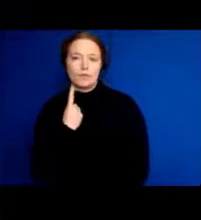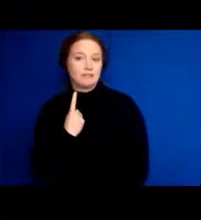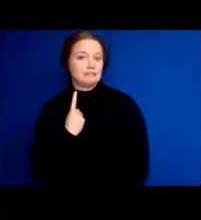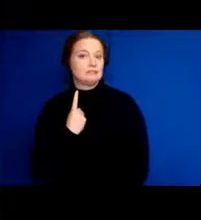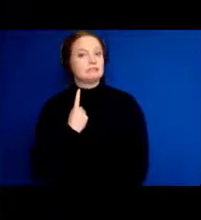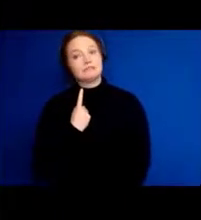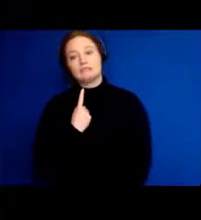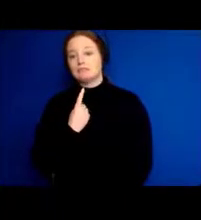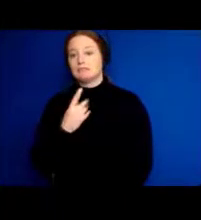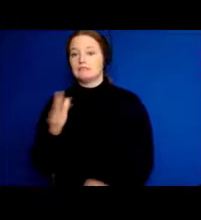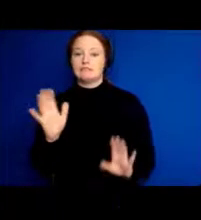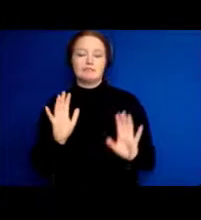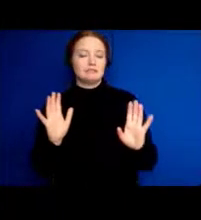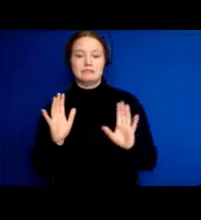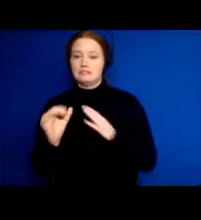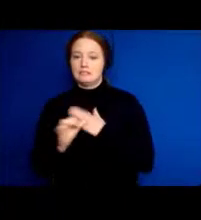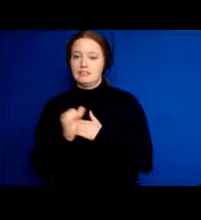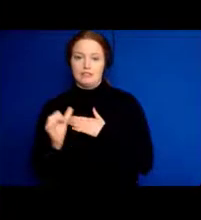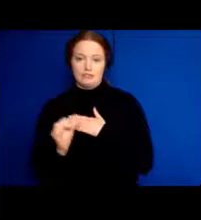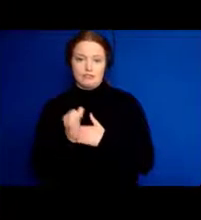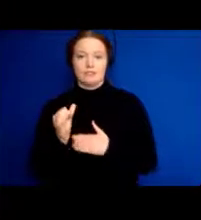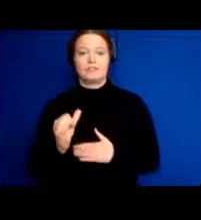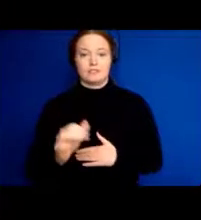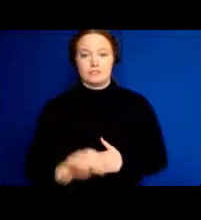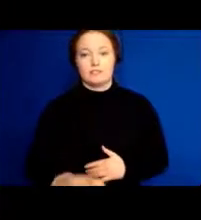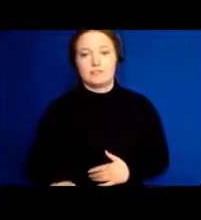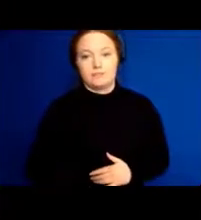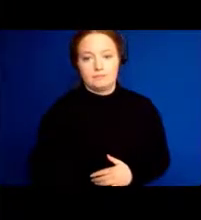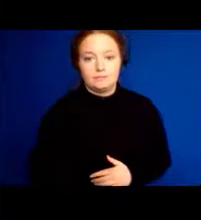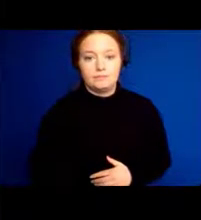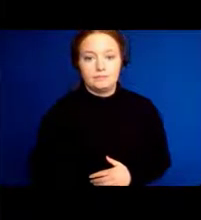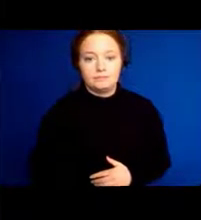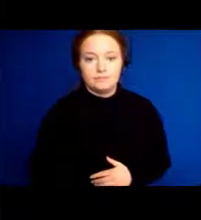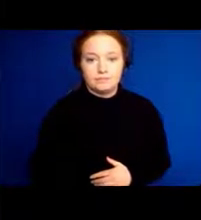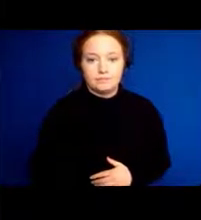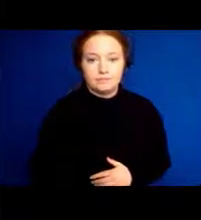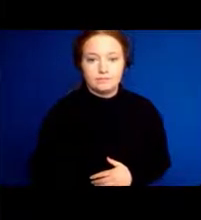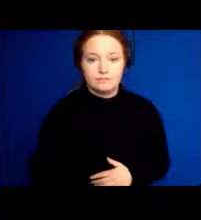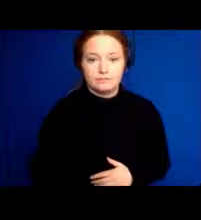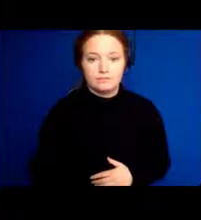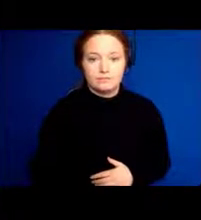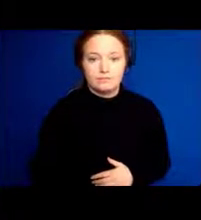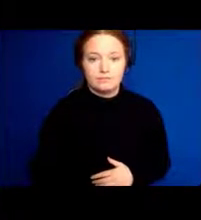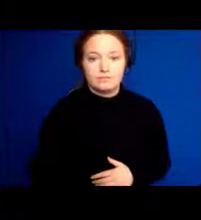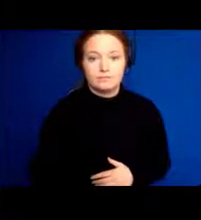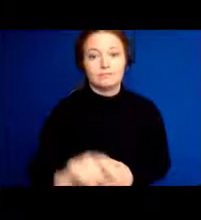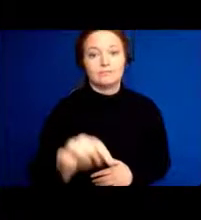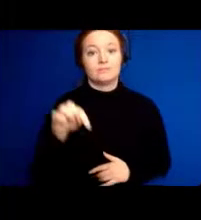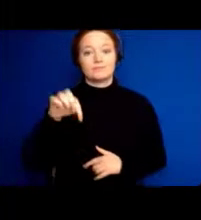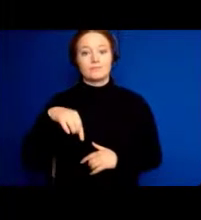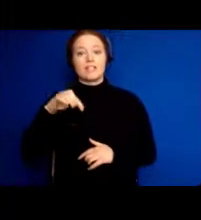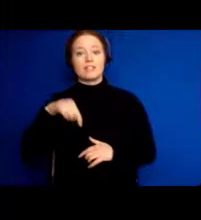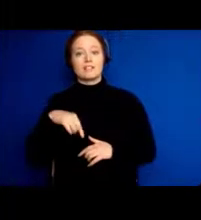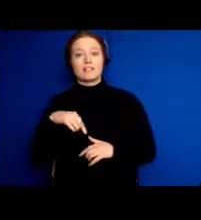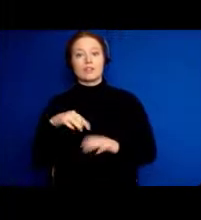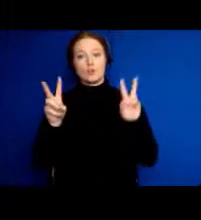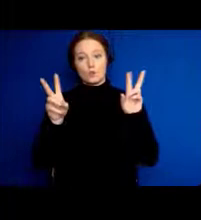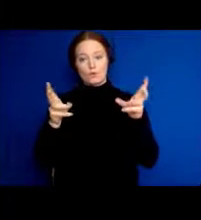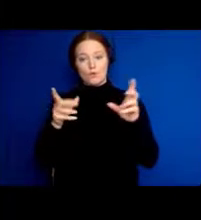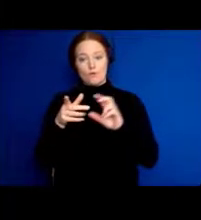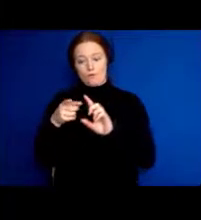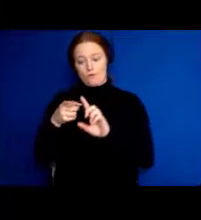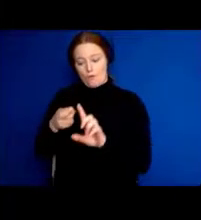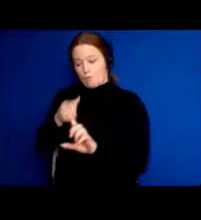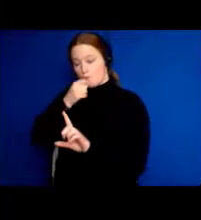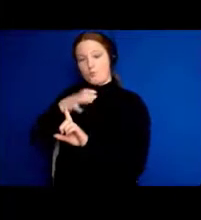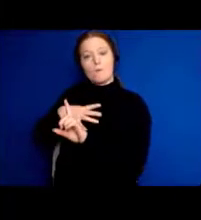So let's go to the next slide. These are the words of a woman with hearing loss who was about 80 years